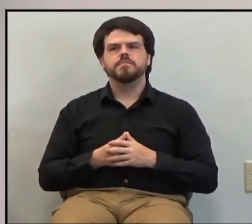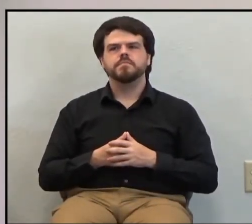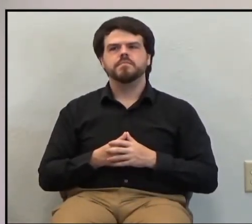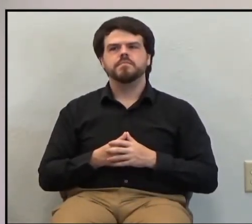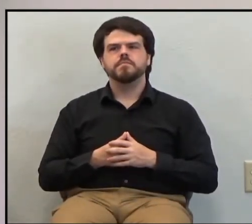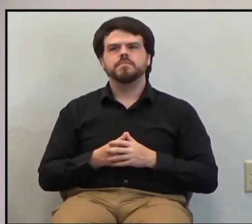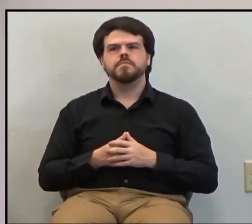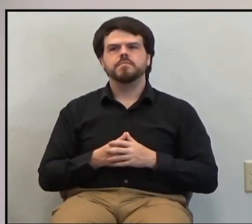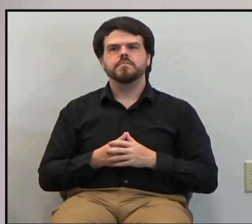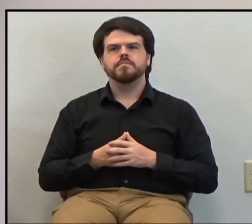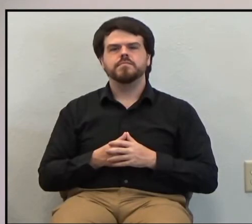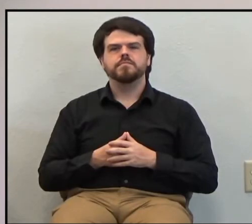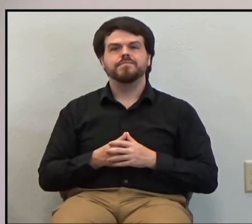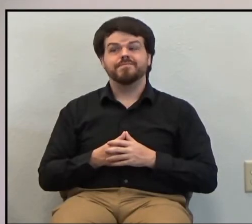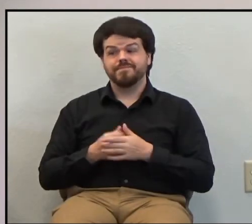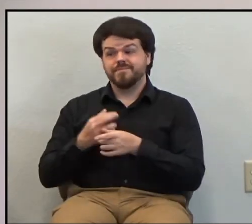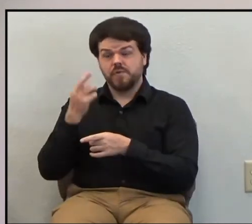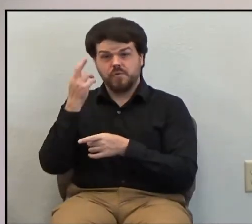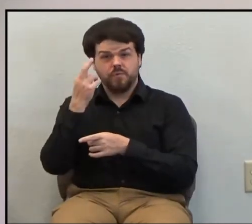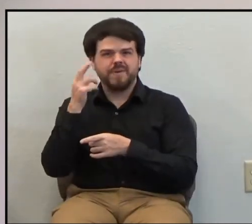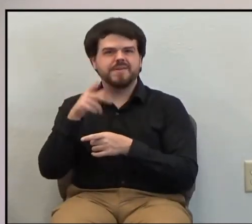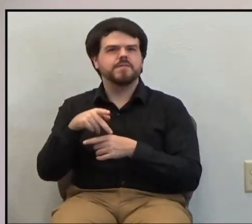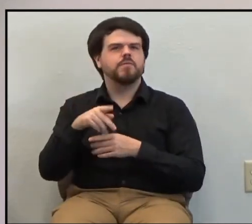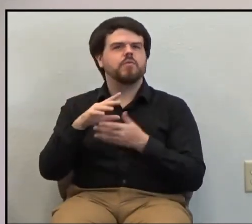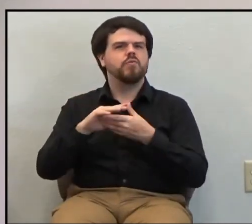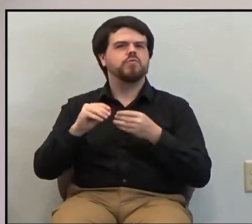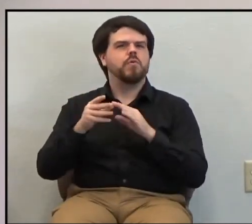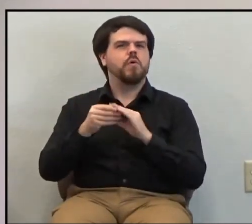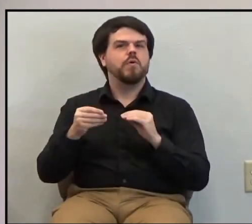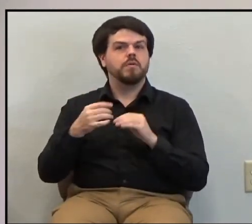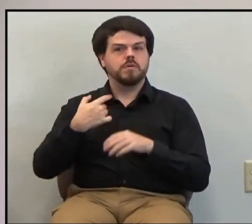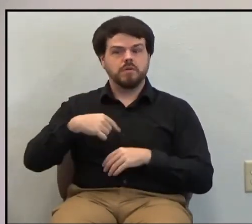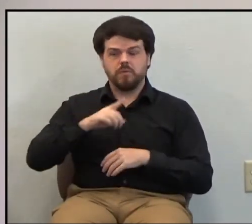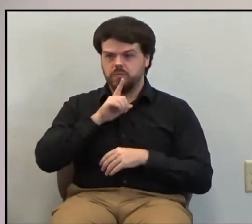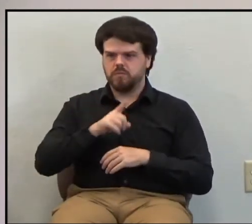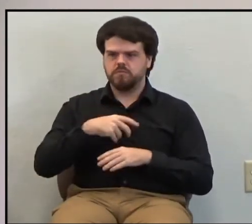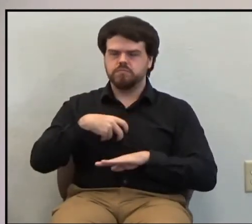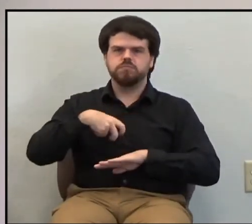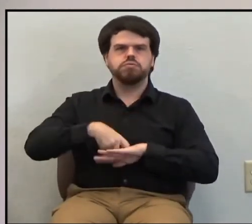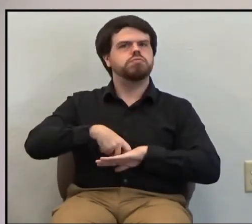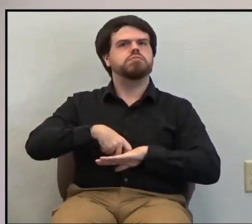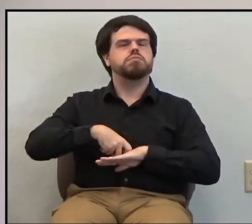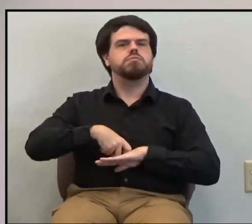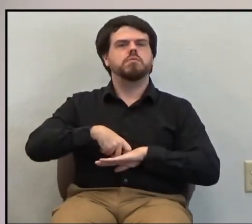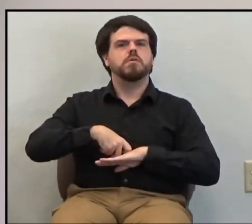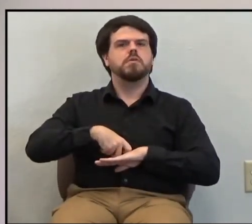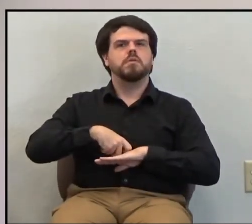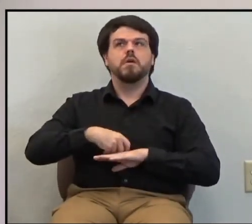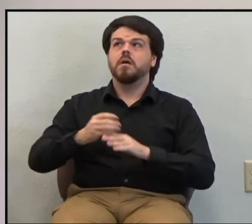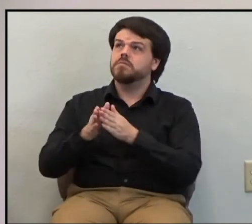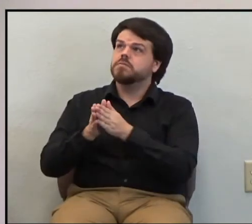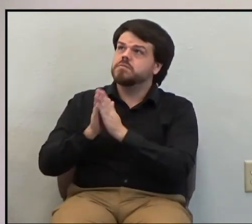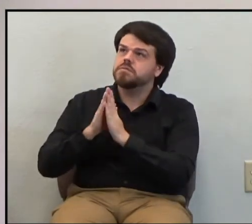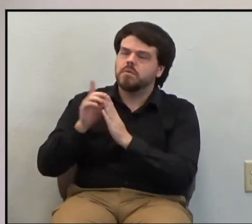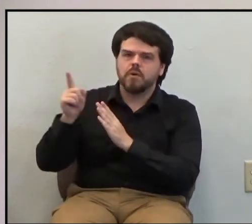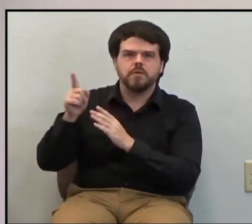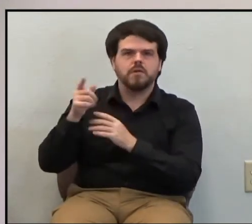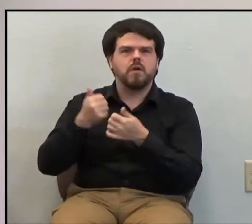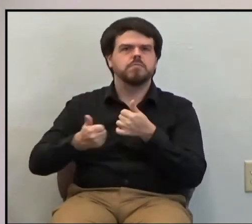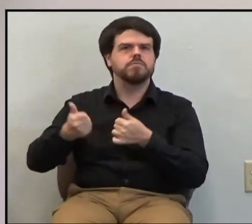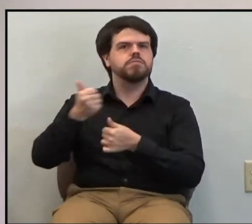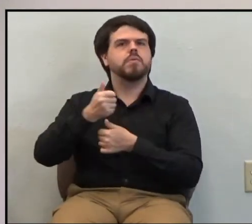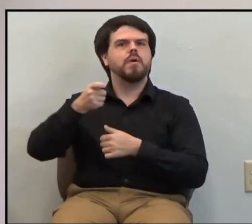I mean, this is the reason for the parable so that we'll get on our knees and beseech our great one, our great